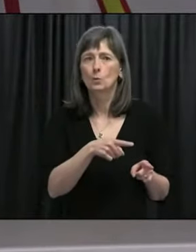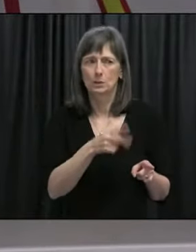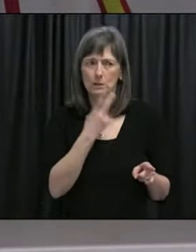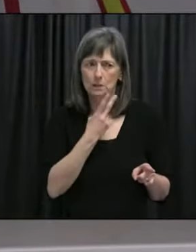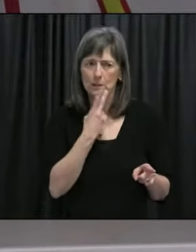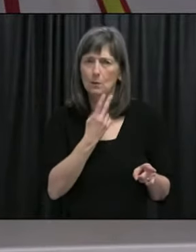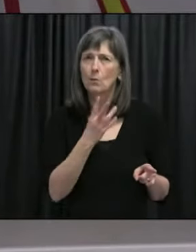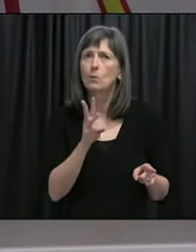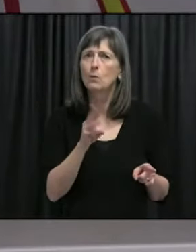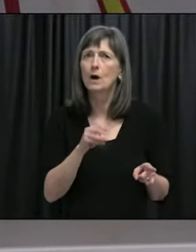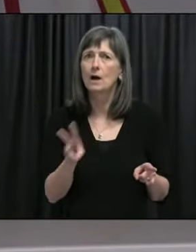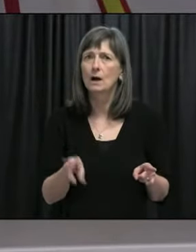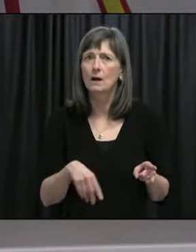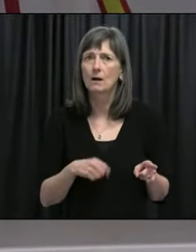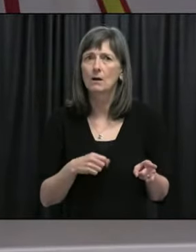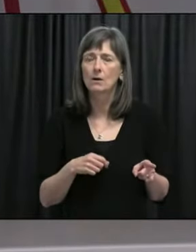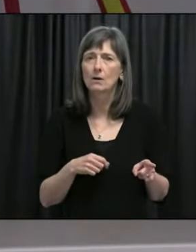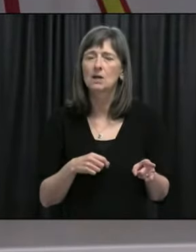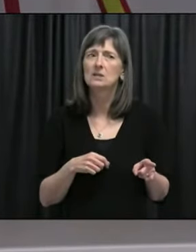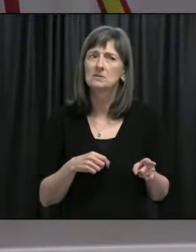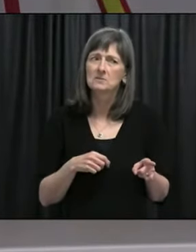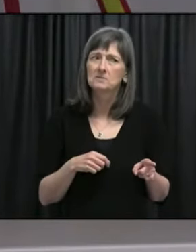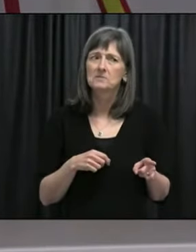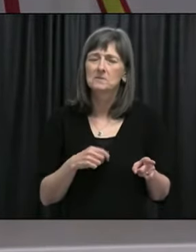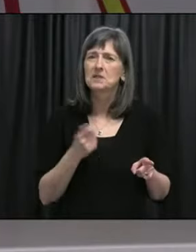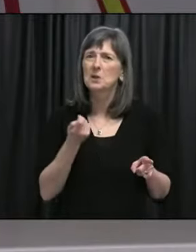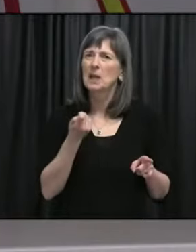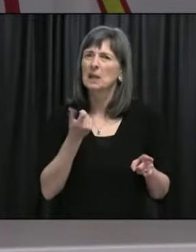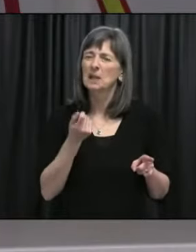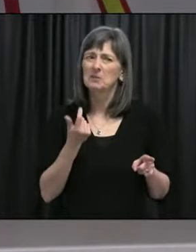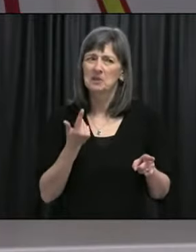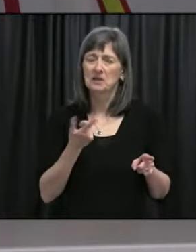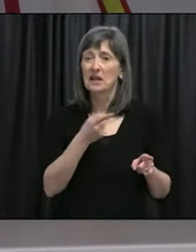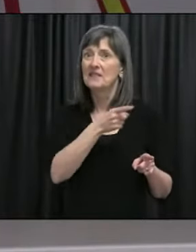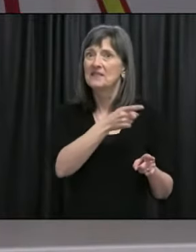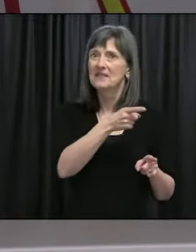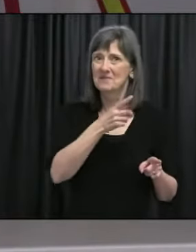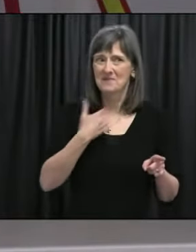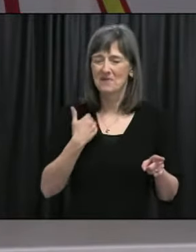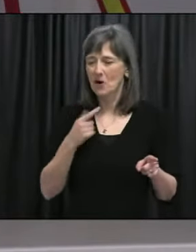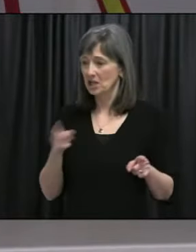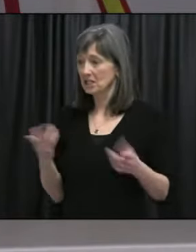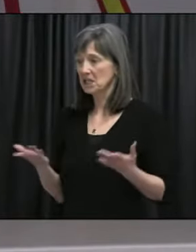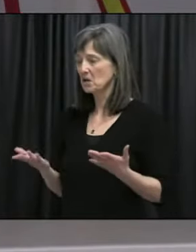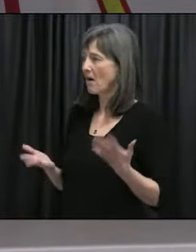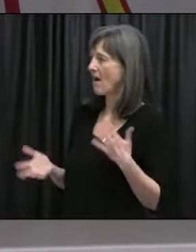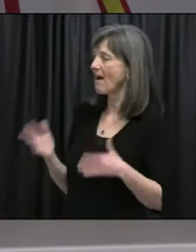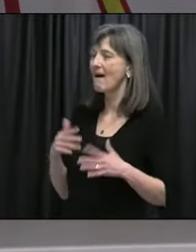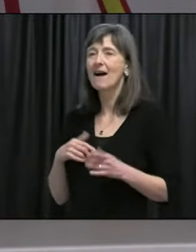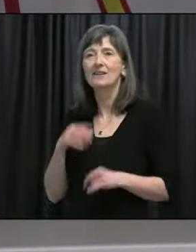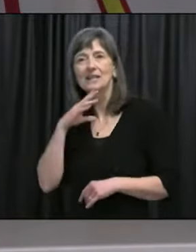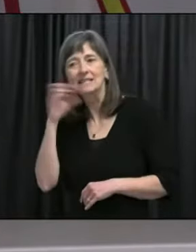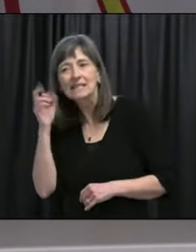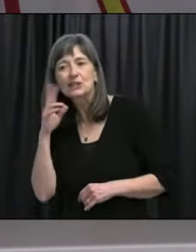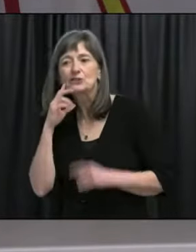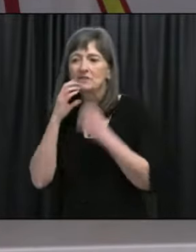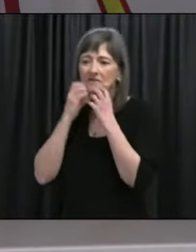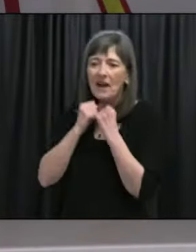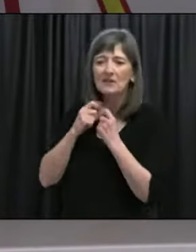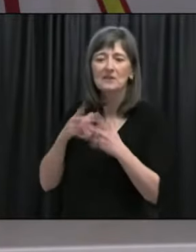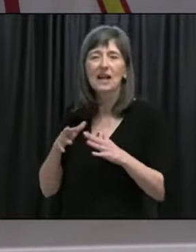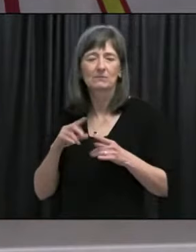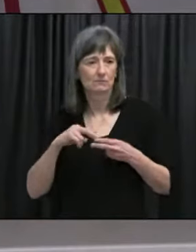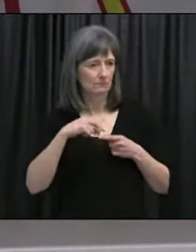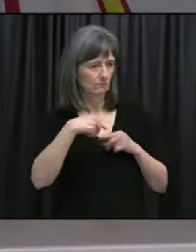And so there is this, you know, this flipped dichotomy that didn't exist before and it's the exact opposite of what we were expecting in the